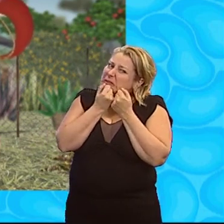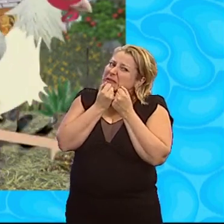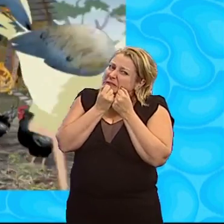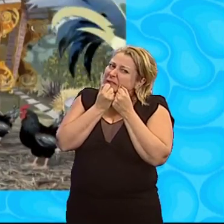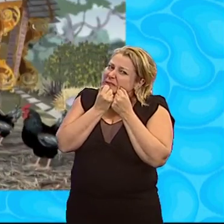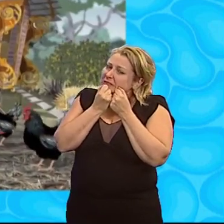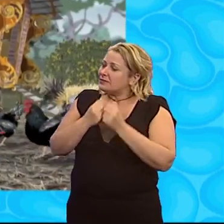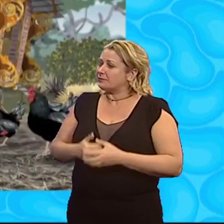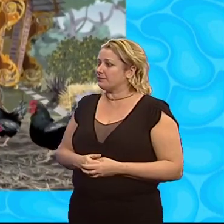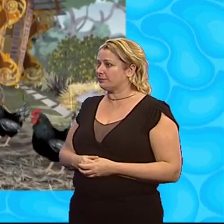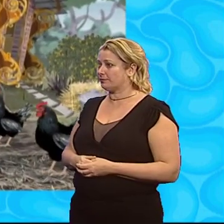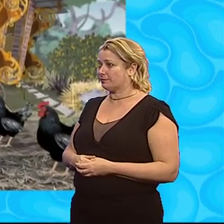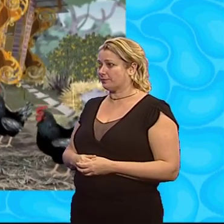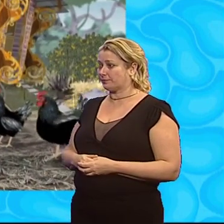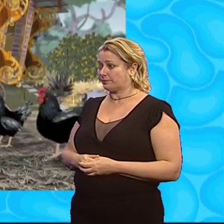much